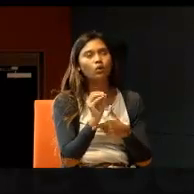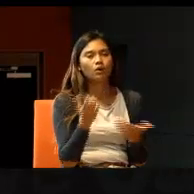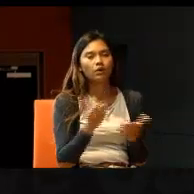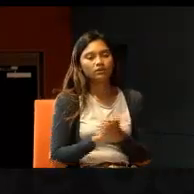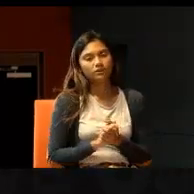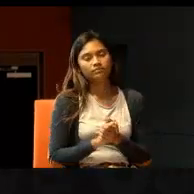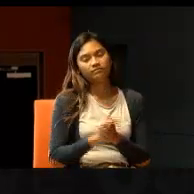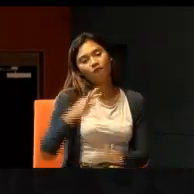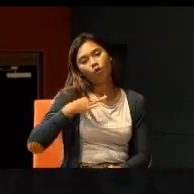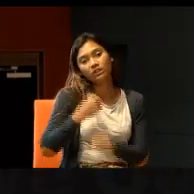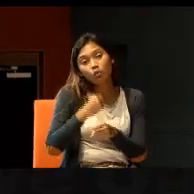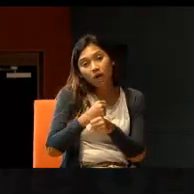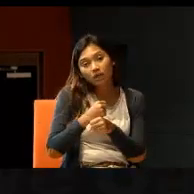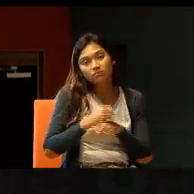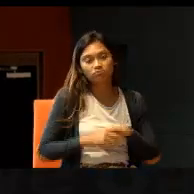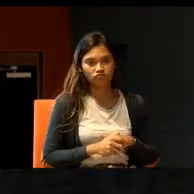or volunteer work,